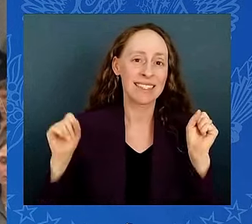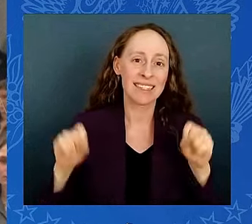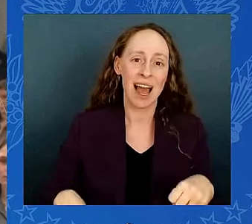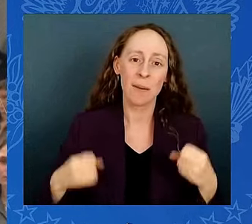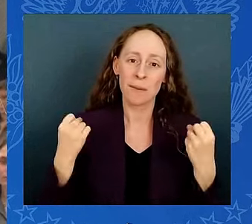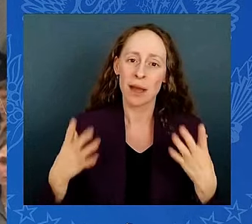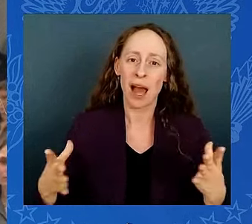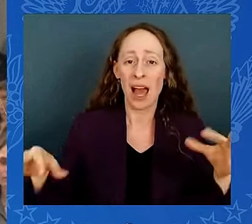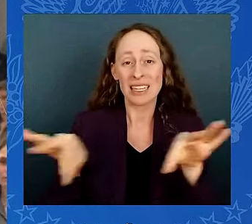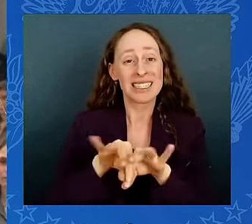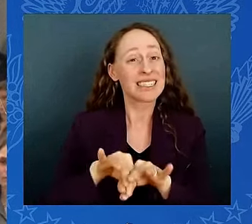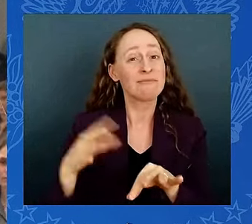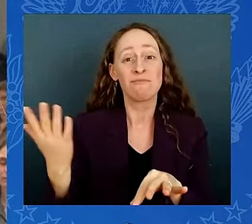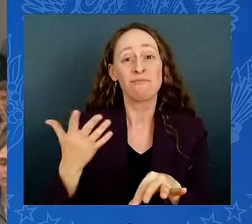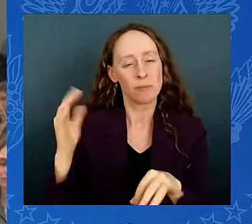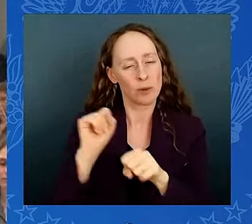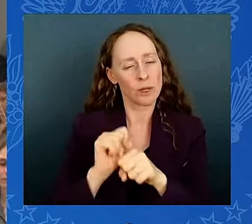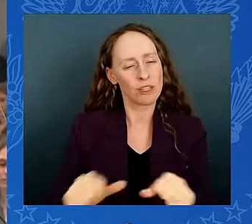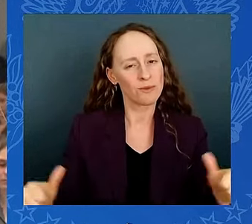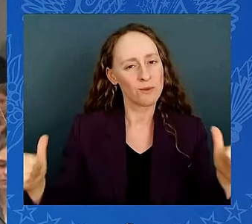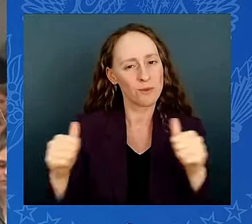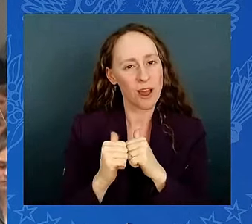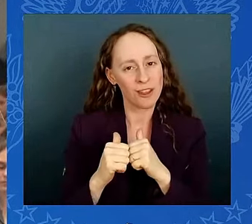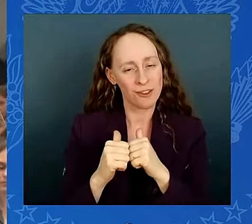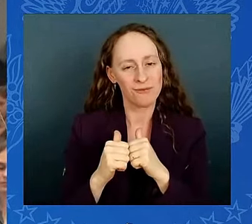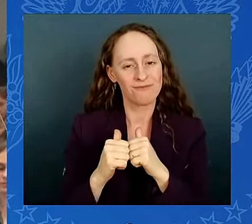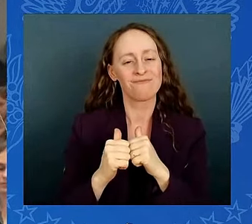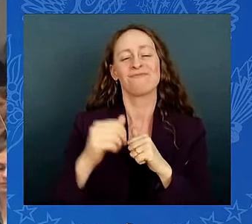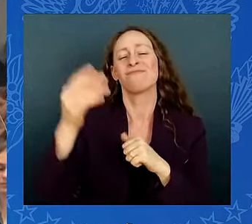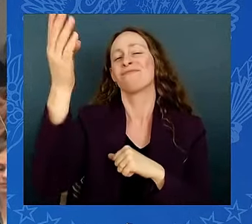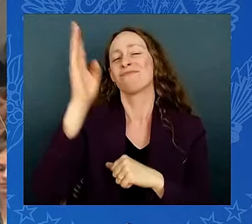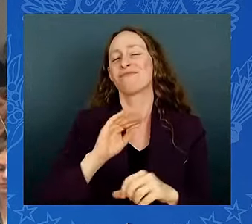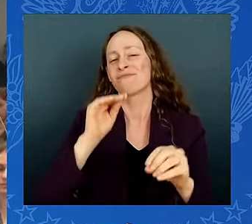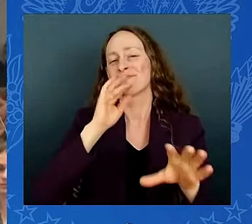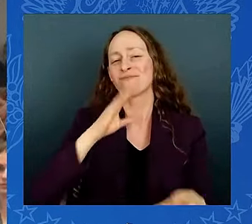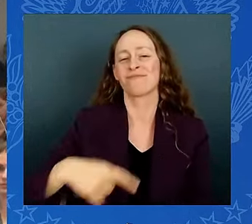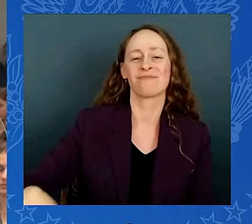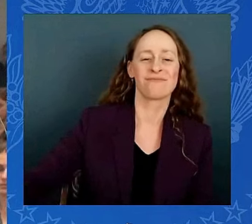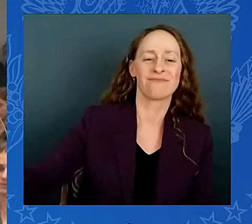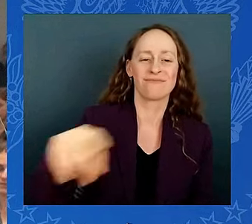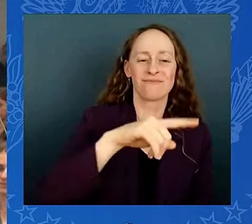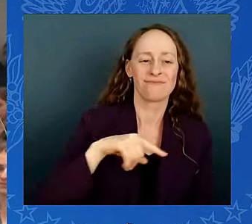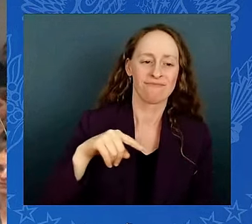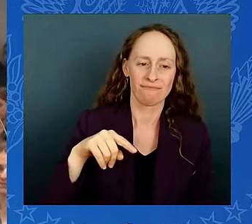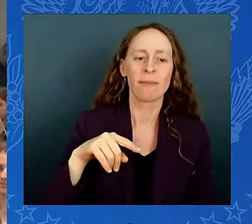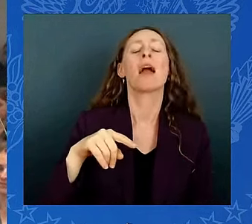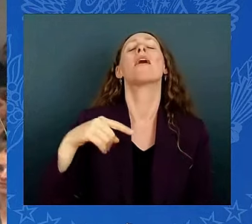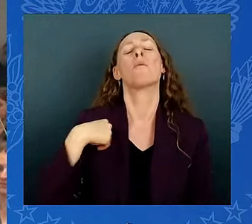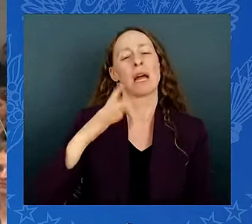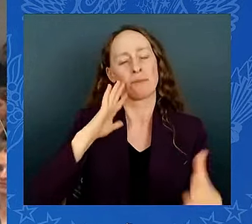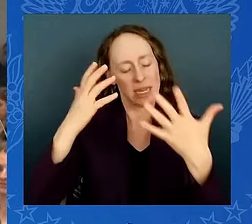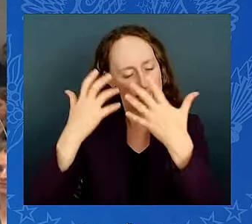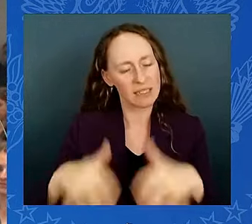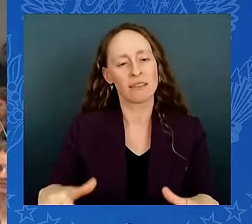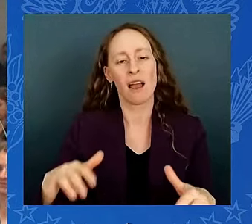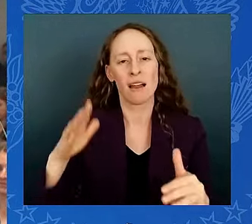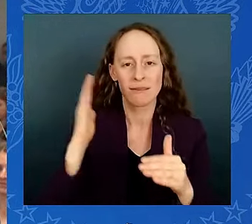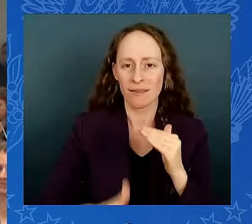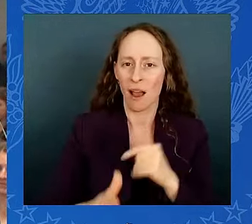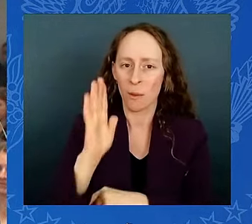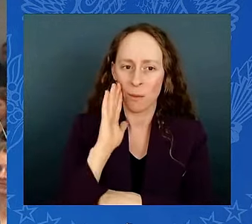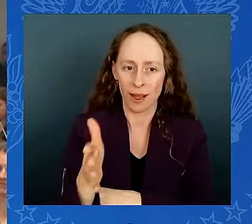just getting started here, man. I'm confident we're going to get this done. And I want to turn it over to Clint Osborne, Director of the